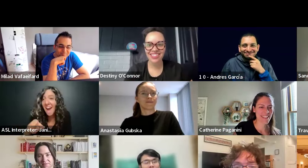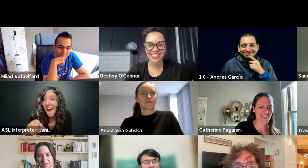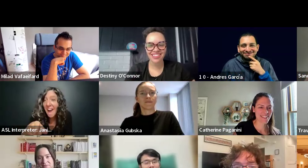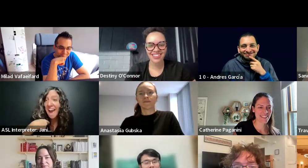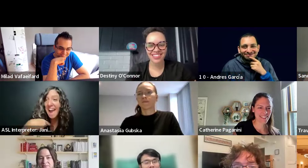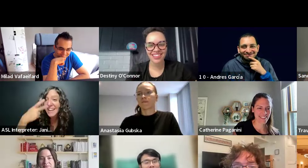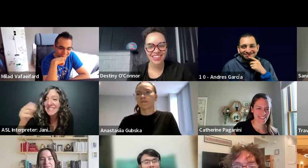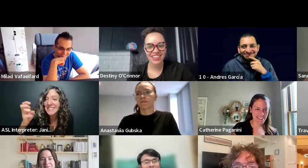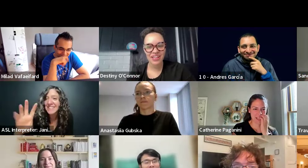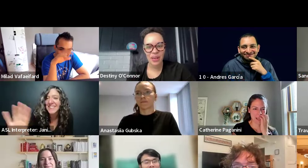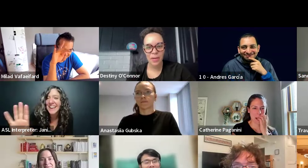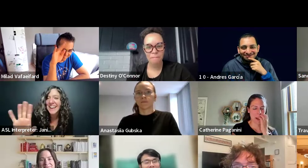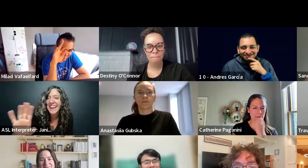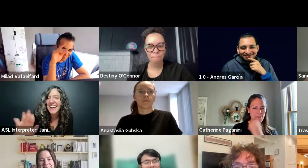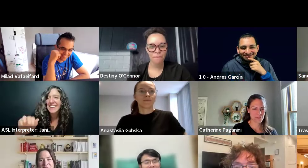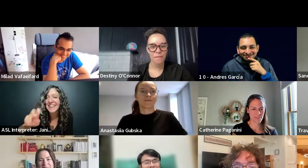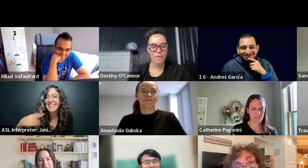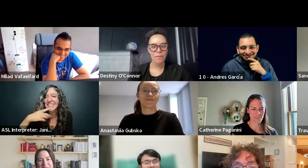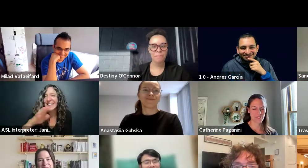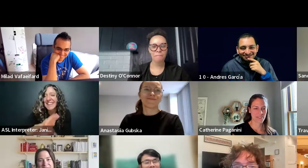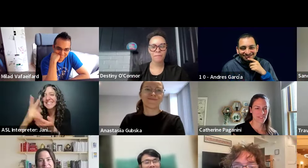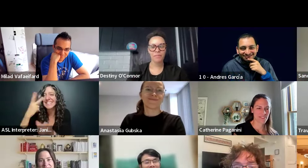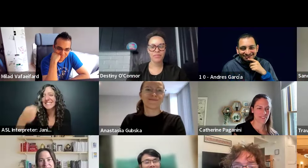Hi. Hi DC. Hi. Nice to see you.